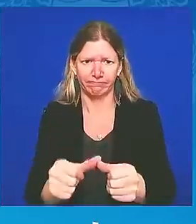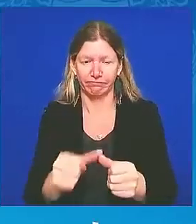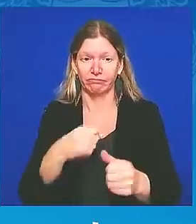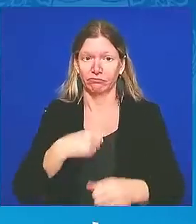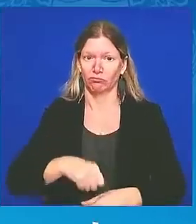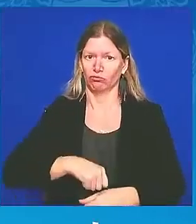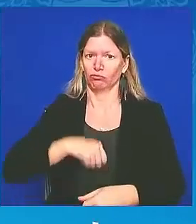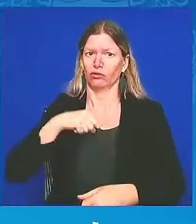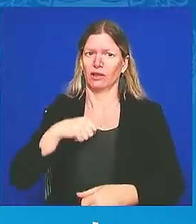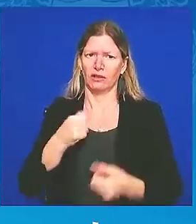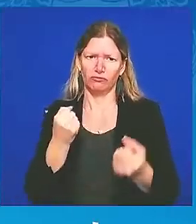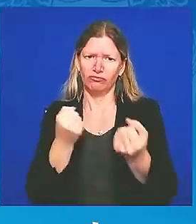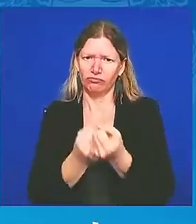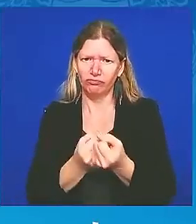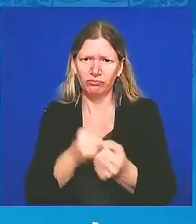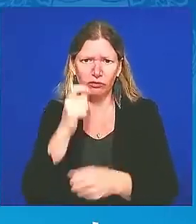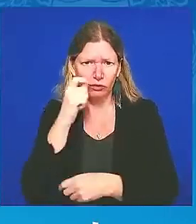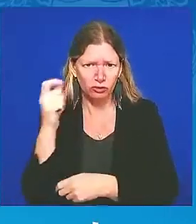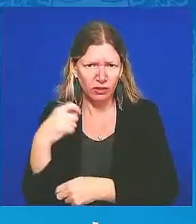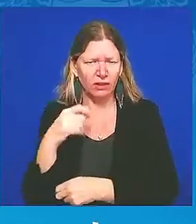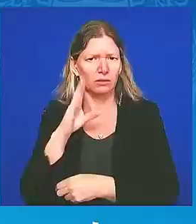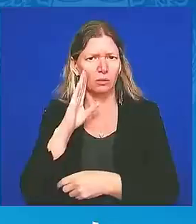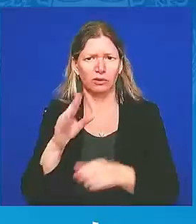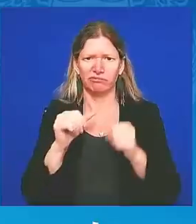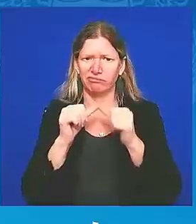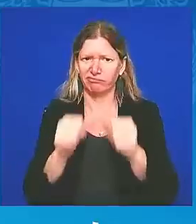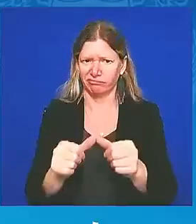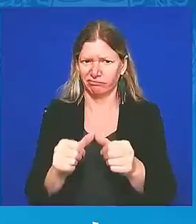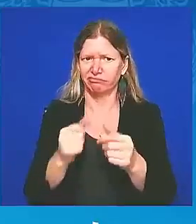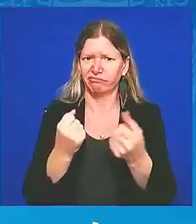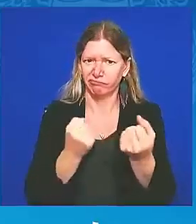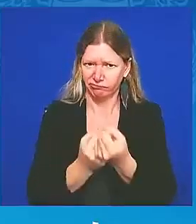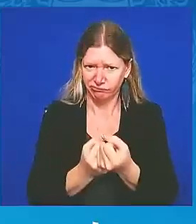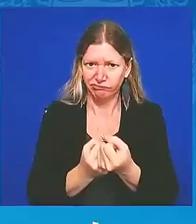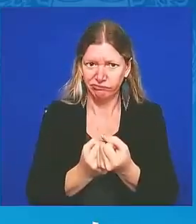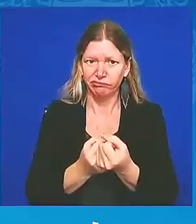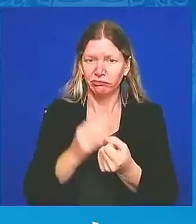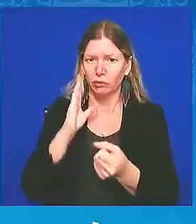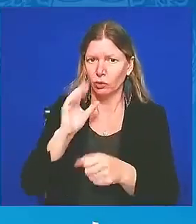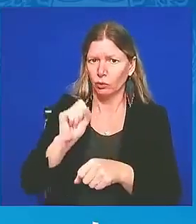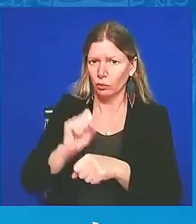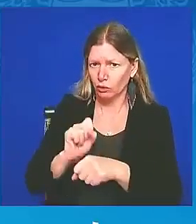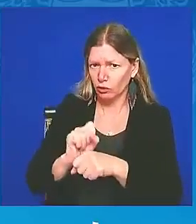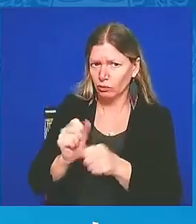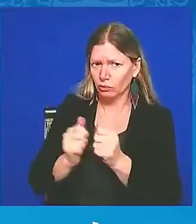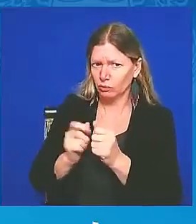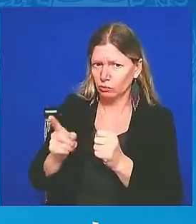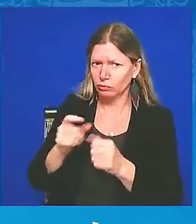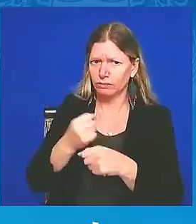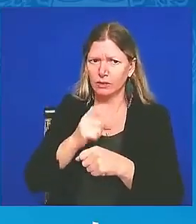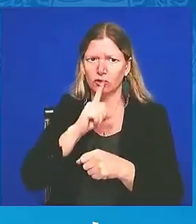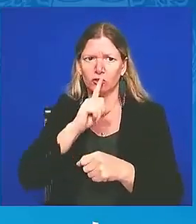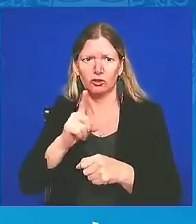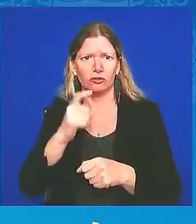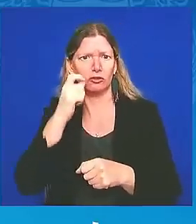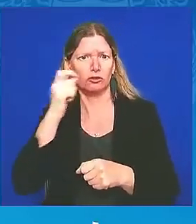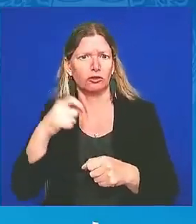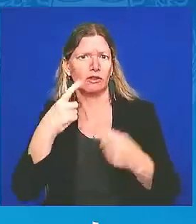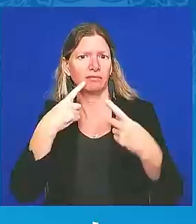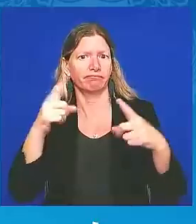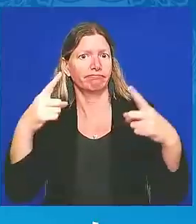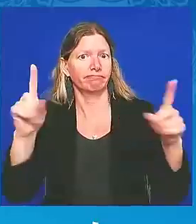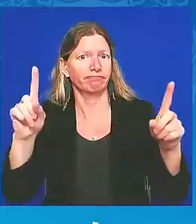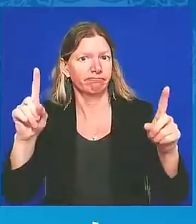Ukraine, and I will work to ensure Ukraine prevails in this war. To be safe,